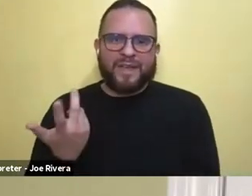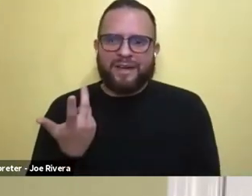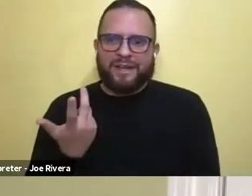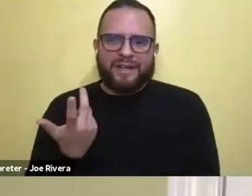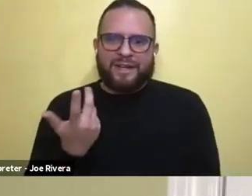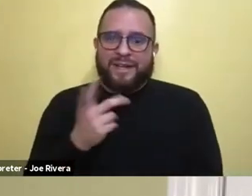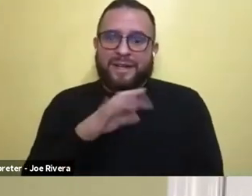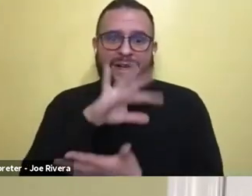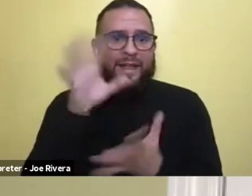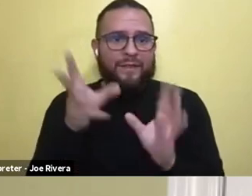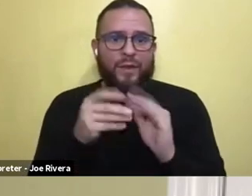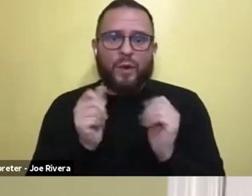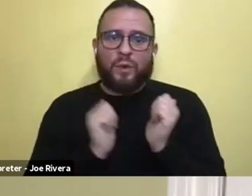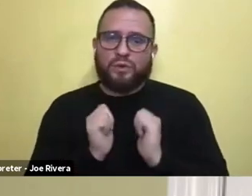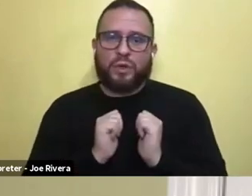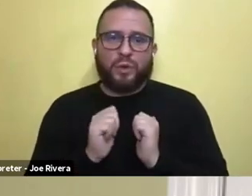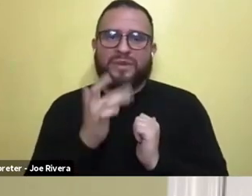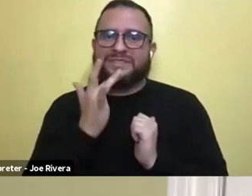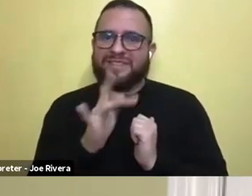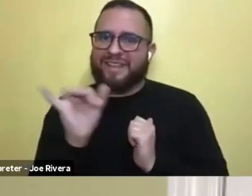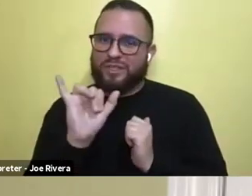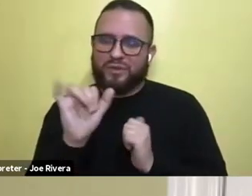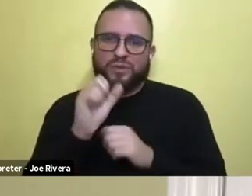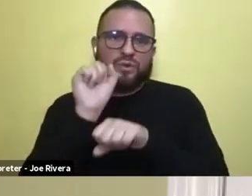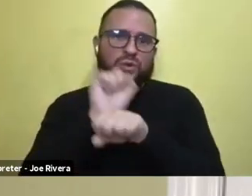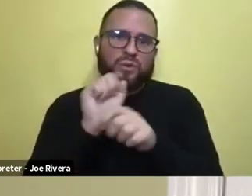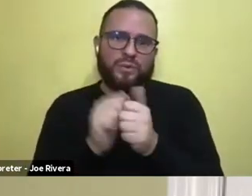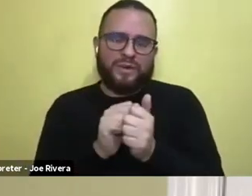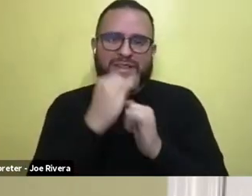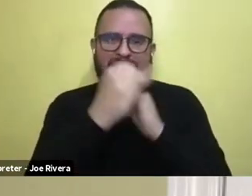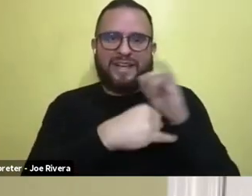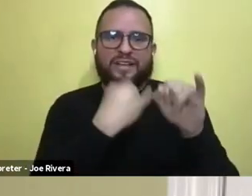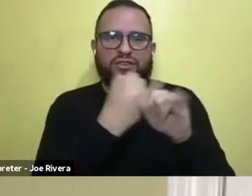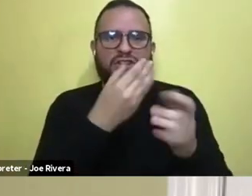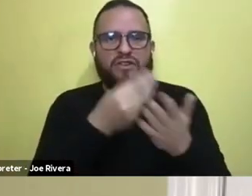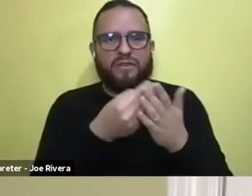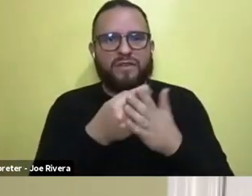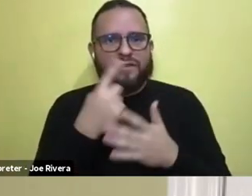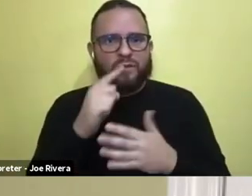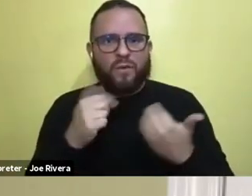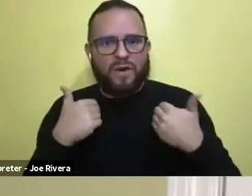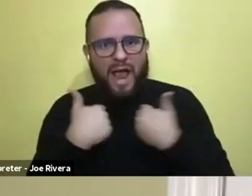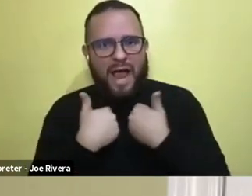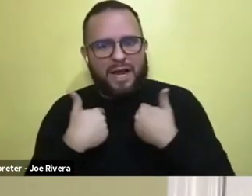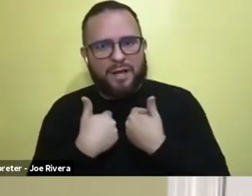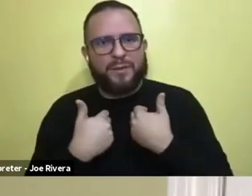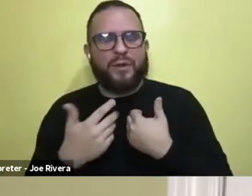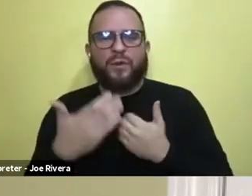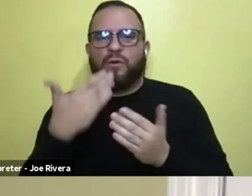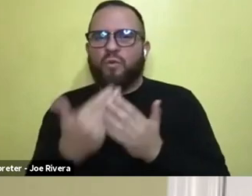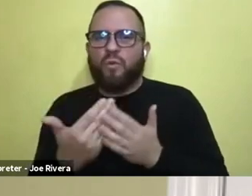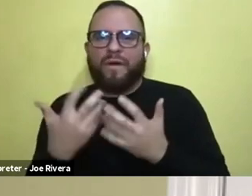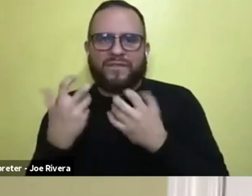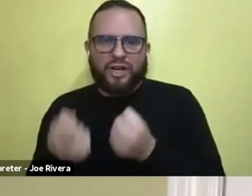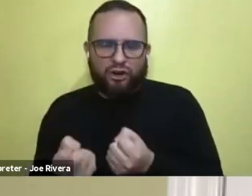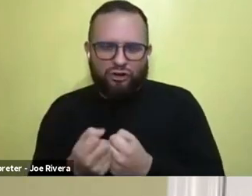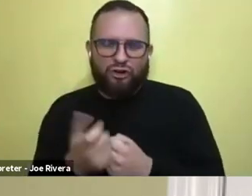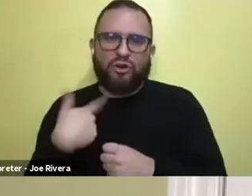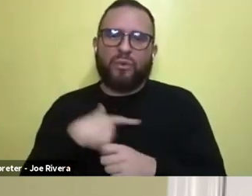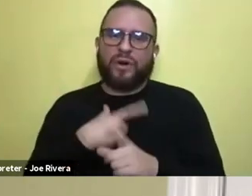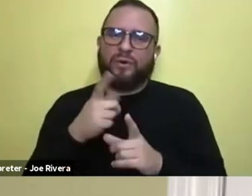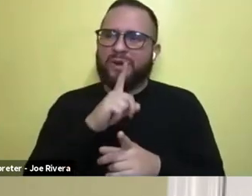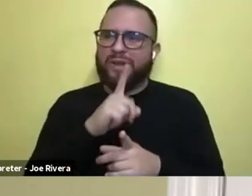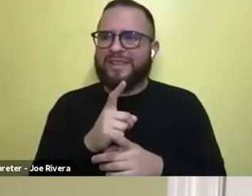is also extremely lucky to work with the International Fund for Animal Welfare. Um, you know, we are promoting change and,